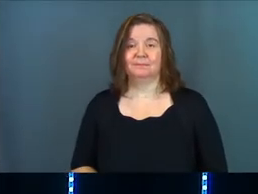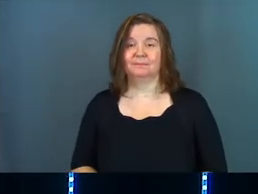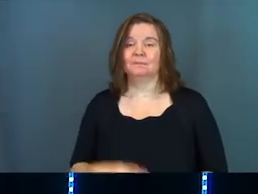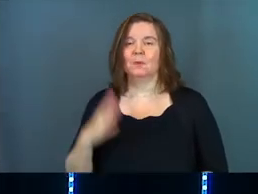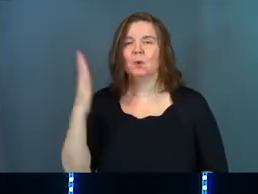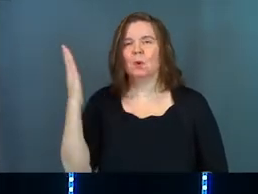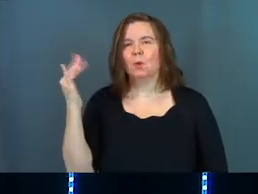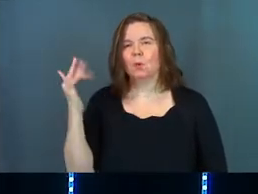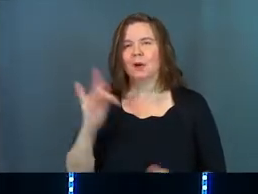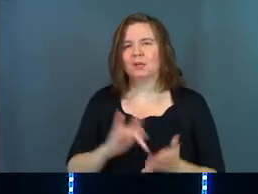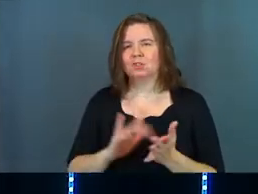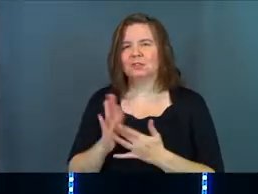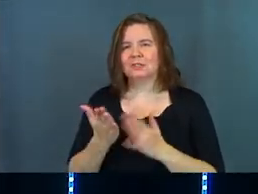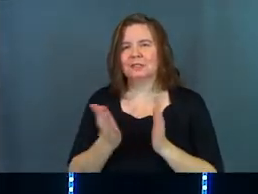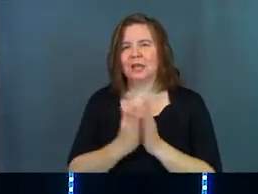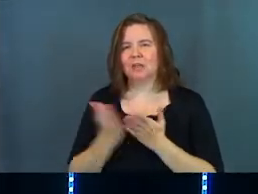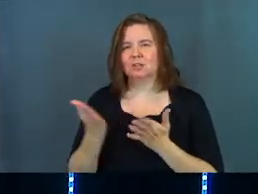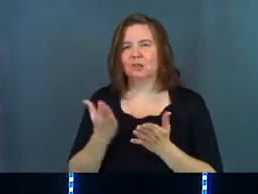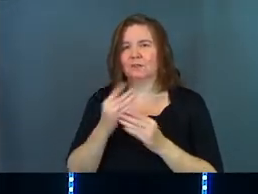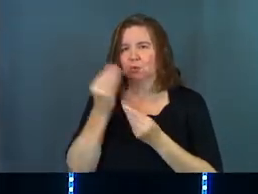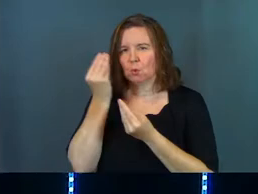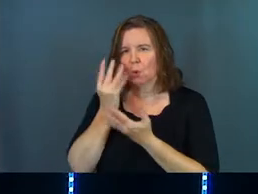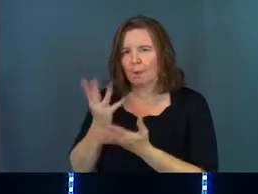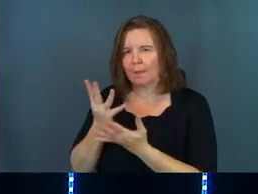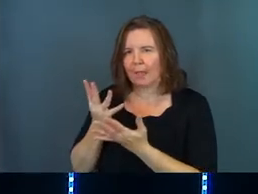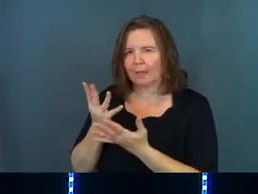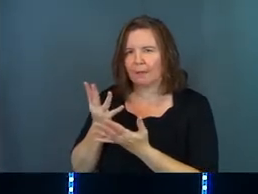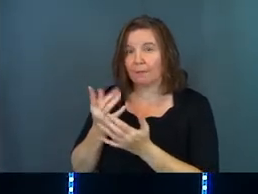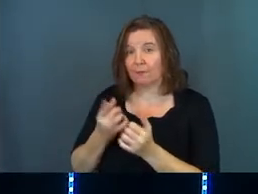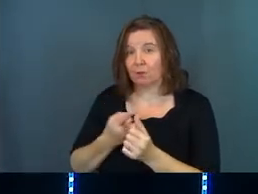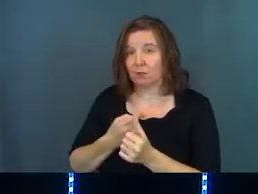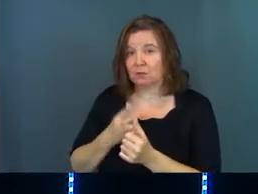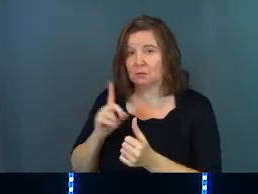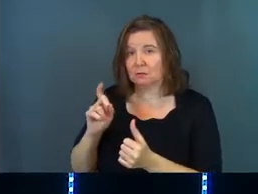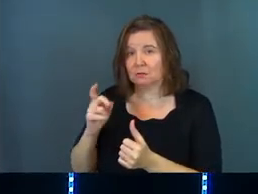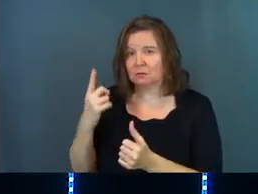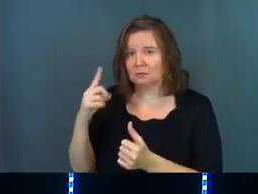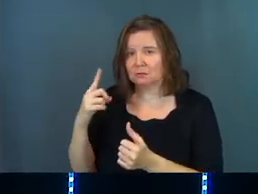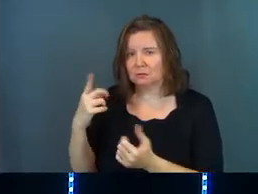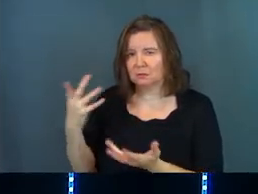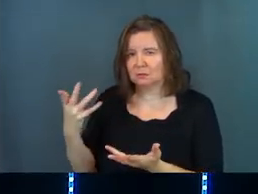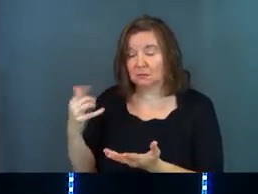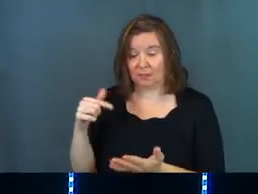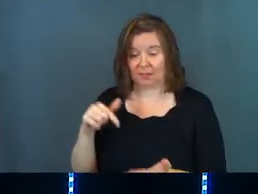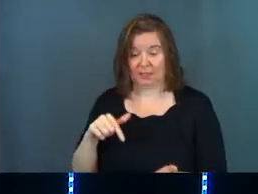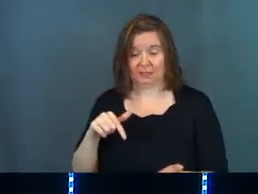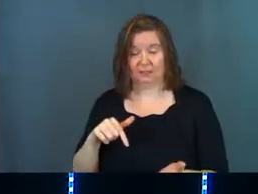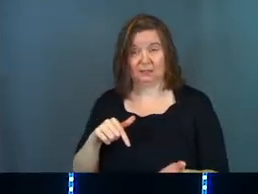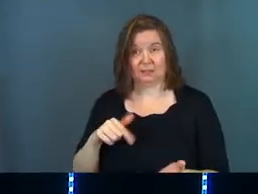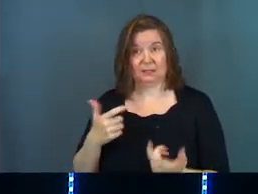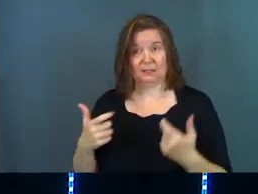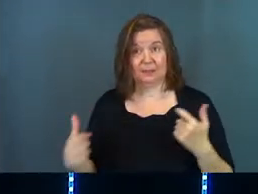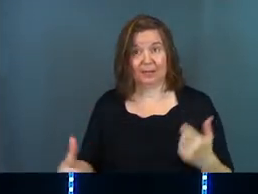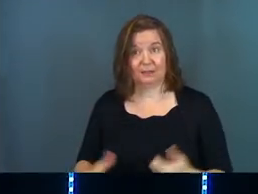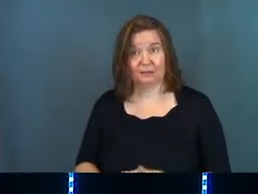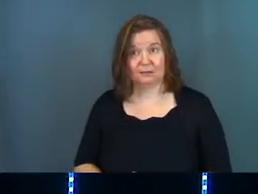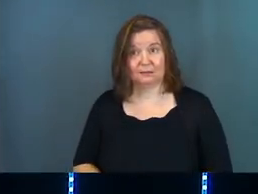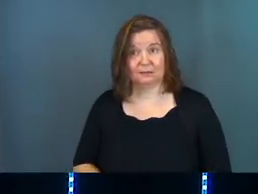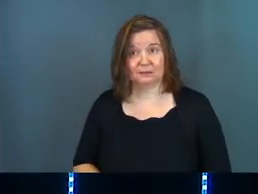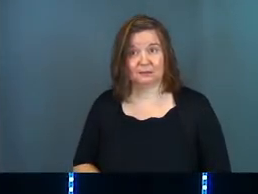Why does Jesus ask the servants to obey him first? This is big.